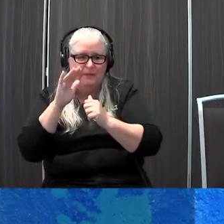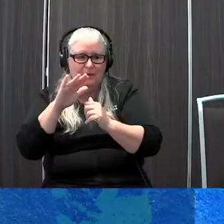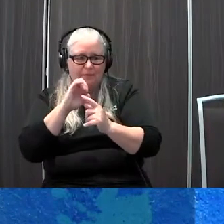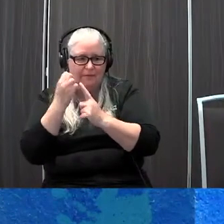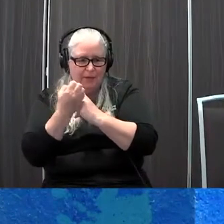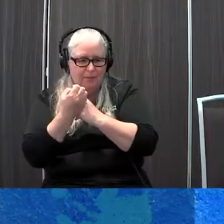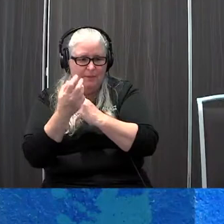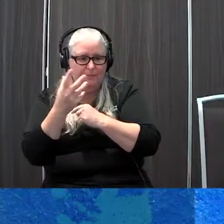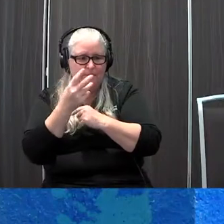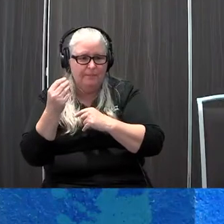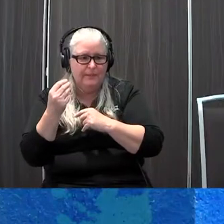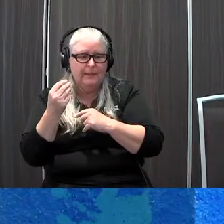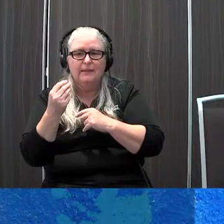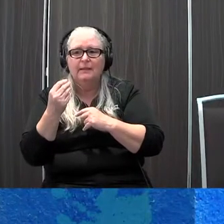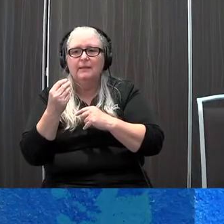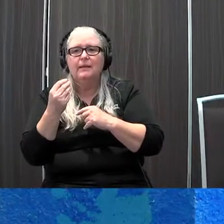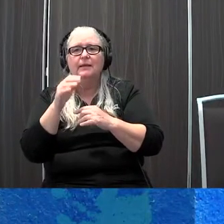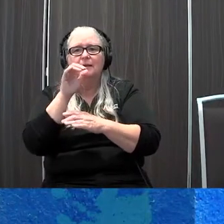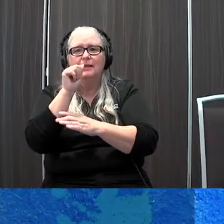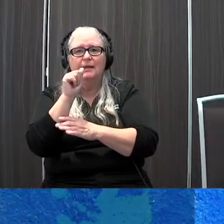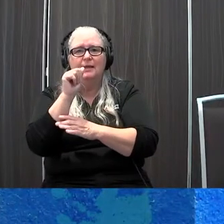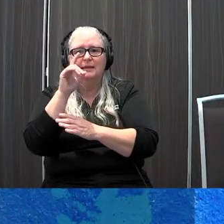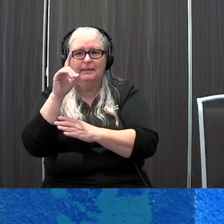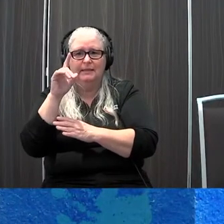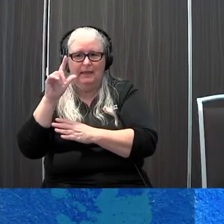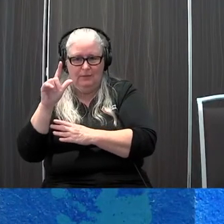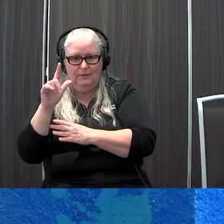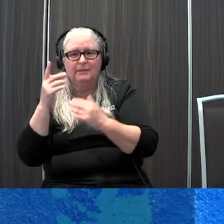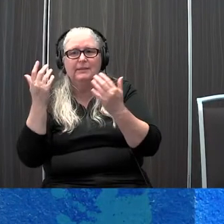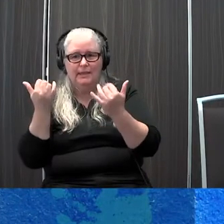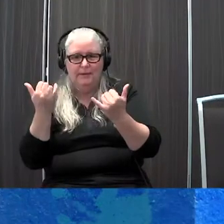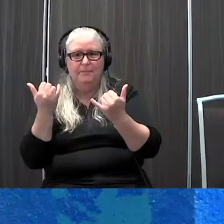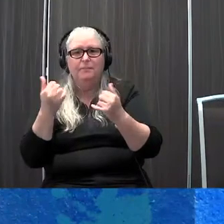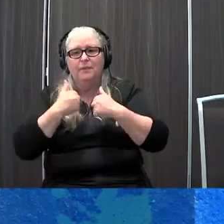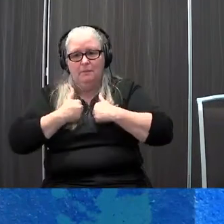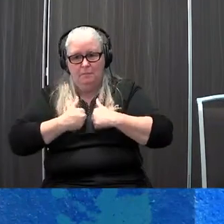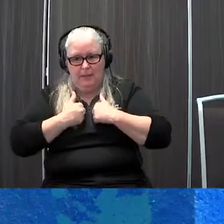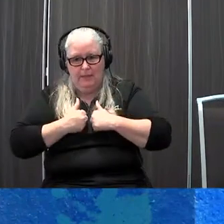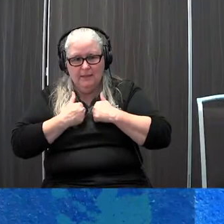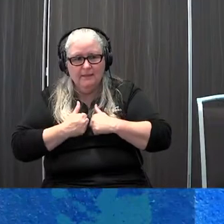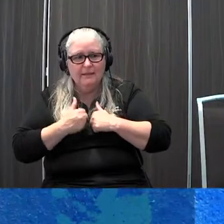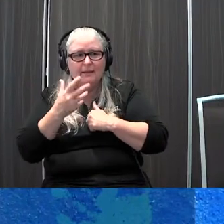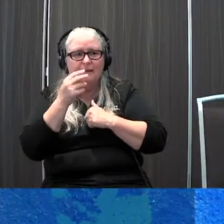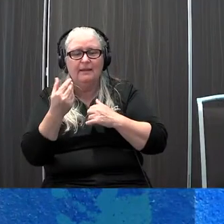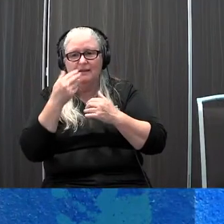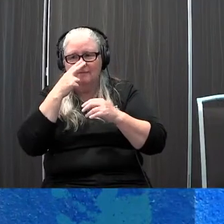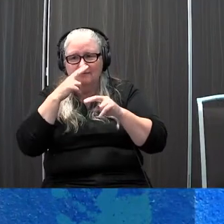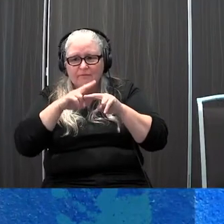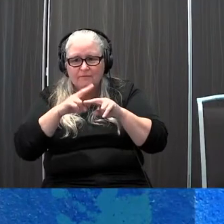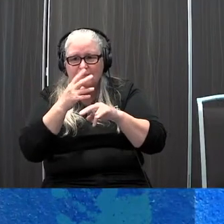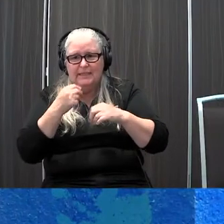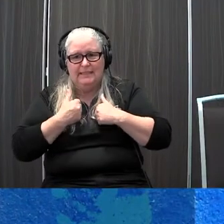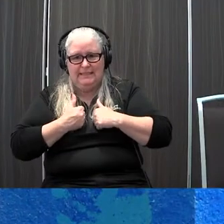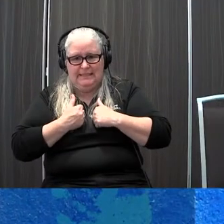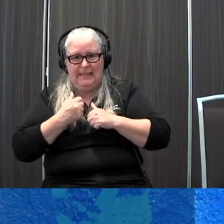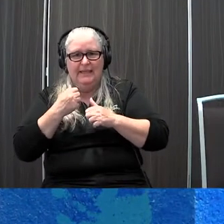and then we go into ADLs bathing these are just three examples of different postural levels of support again having fun and being safe in the bathtub